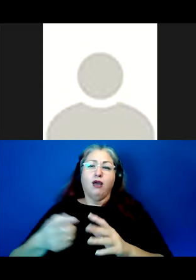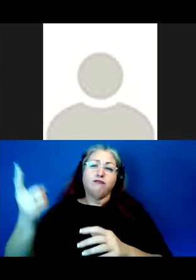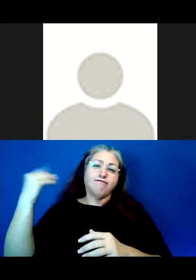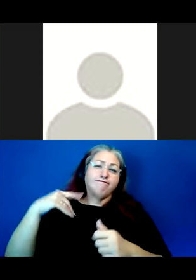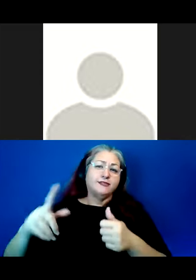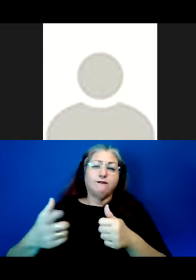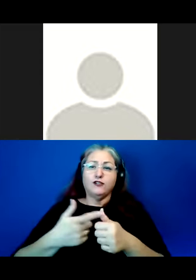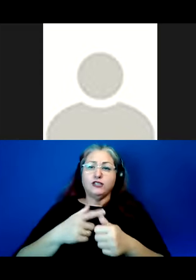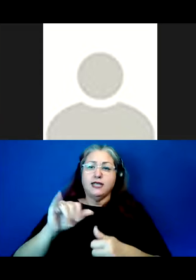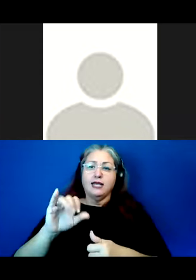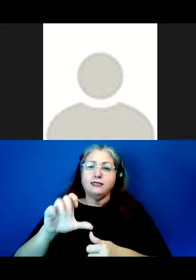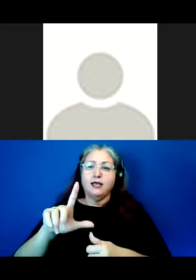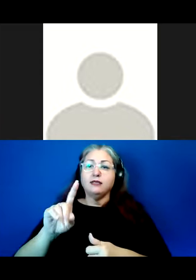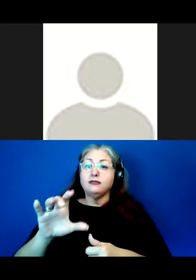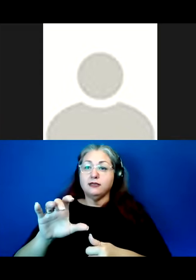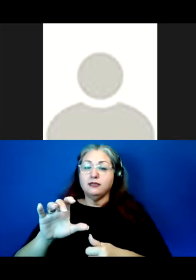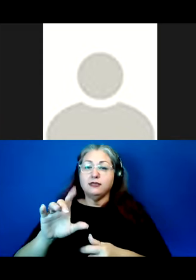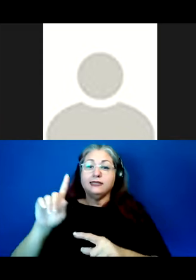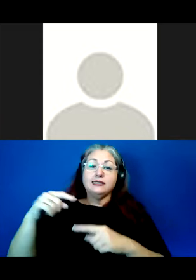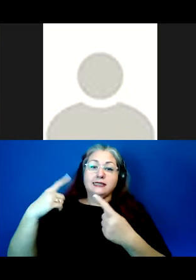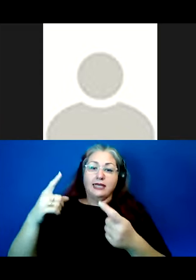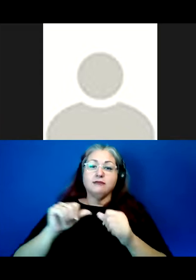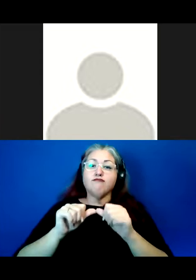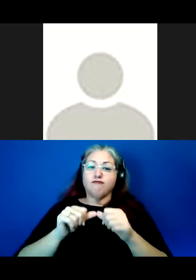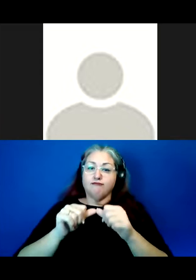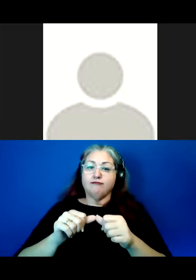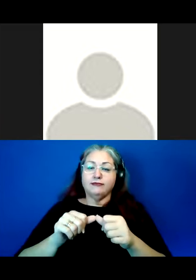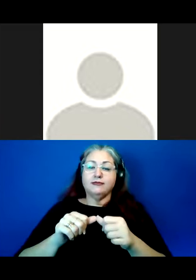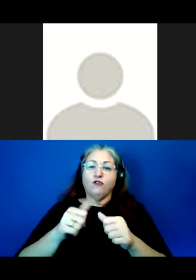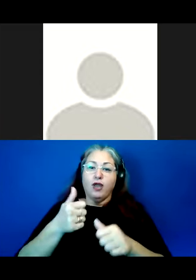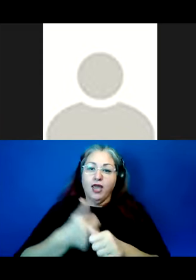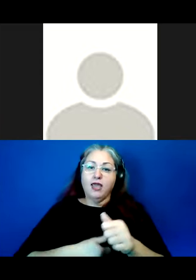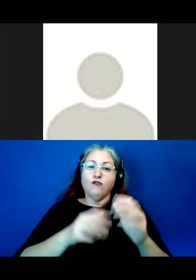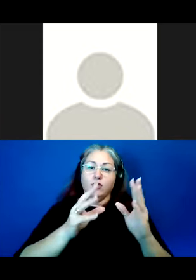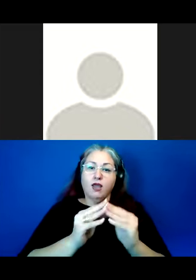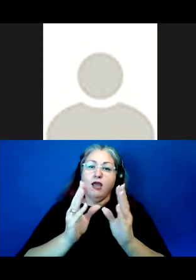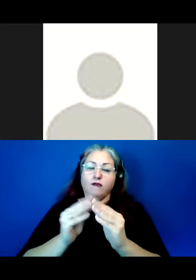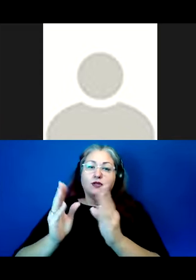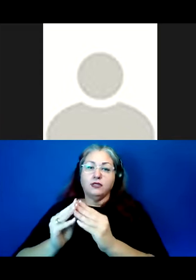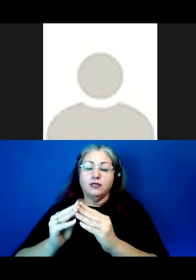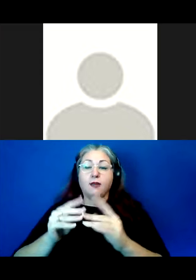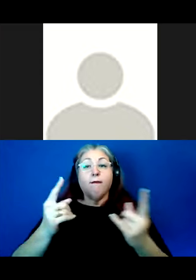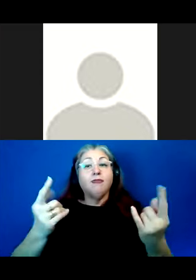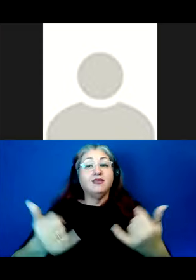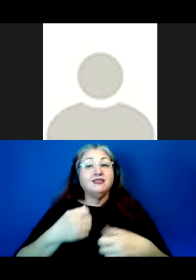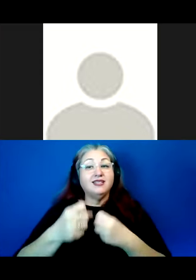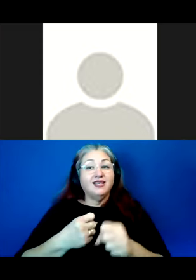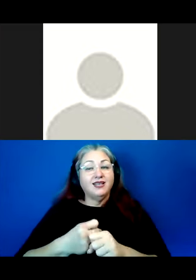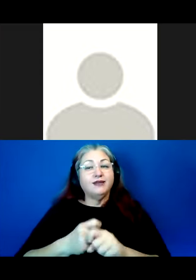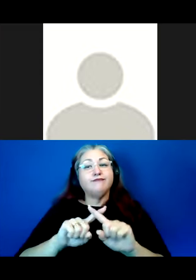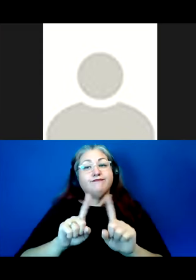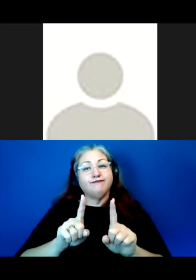ICLDC, and has since continued during every conference. But this year, however,